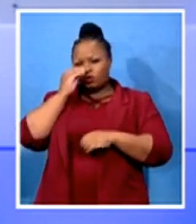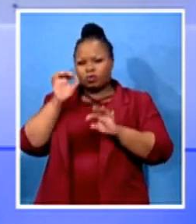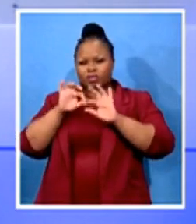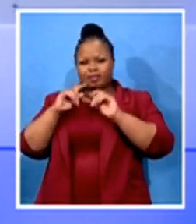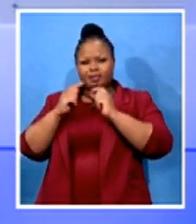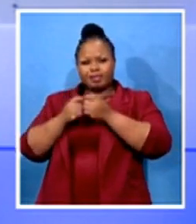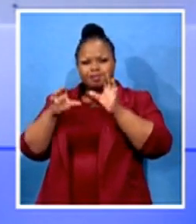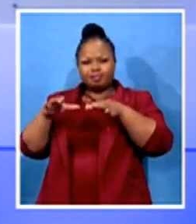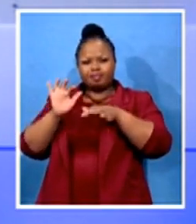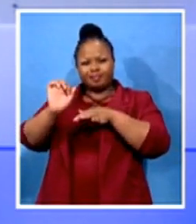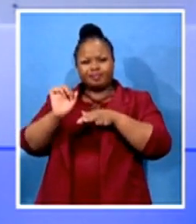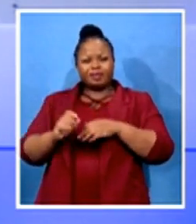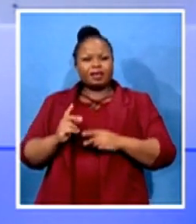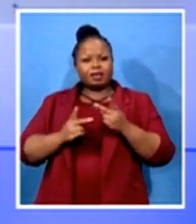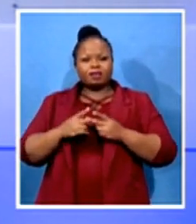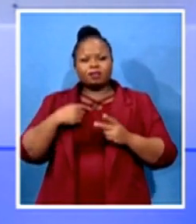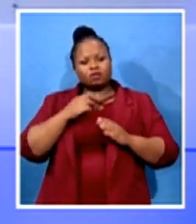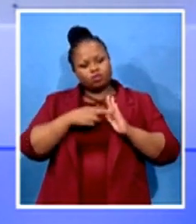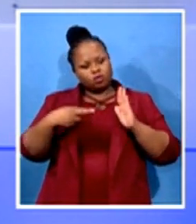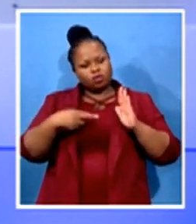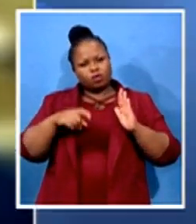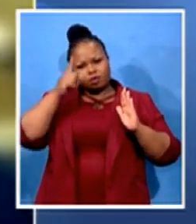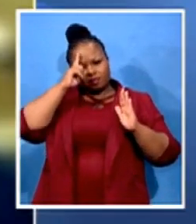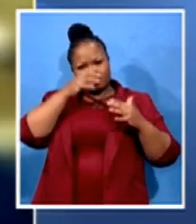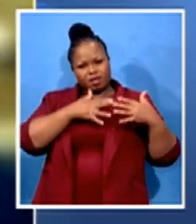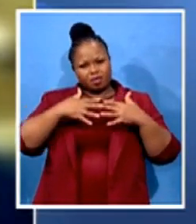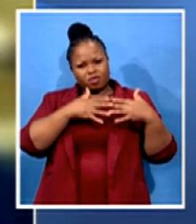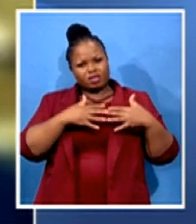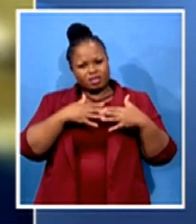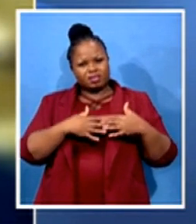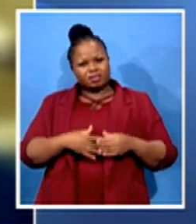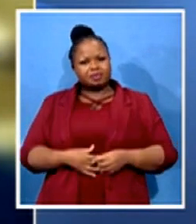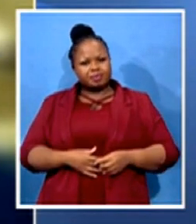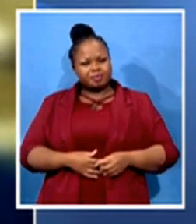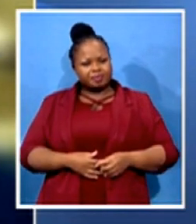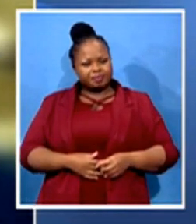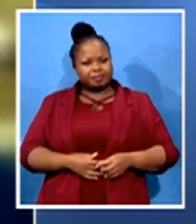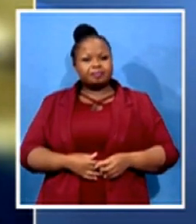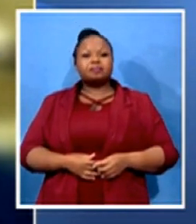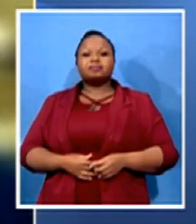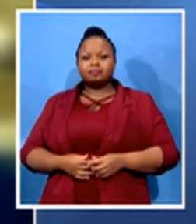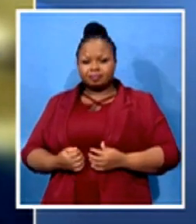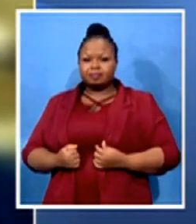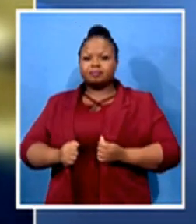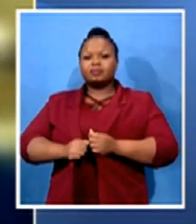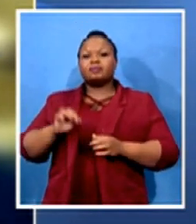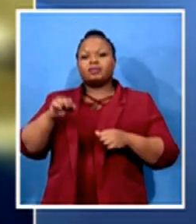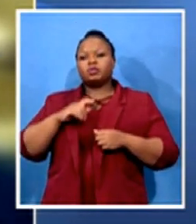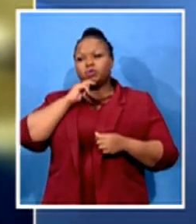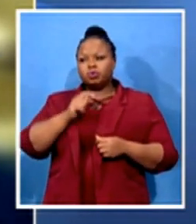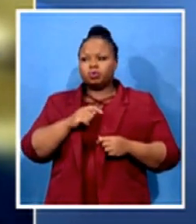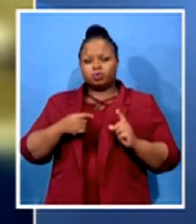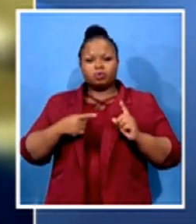-Americans in these elections. Well, clearly, as Joe Biden indicated during that speech,